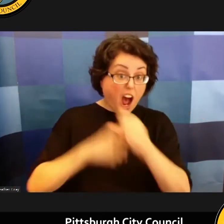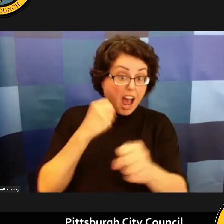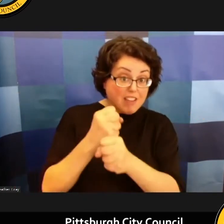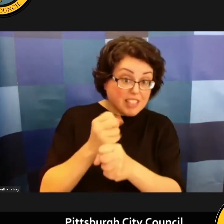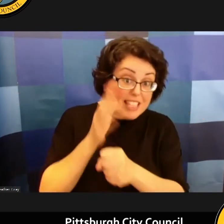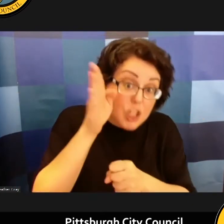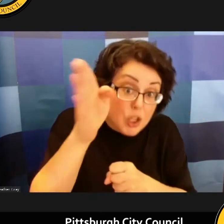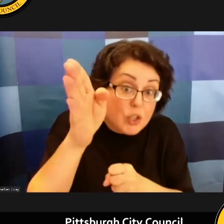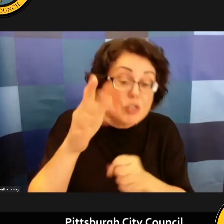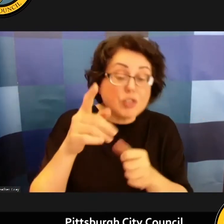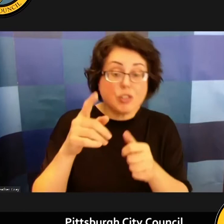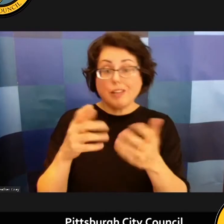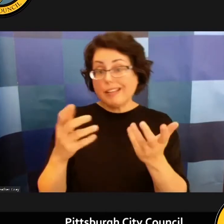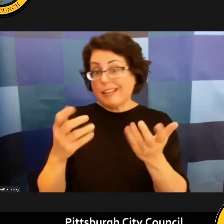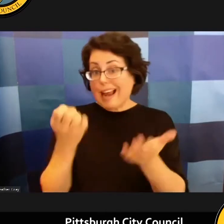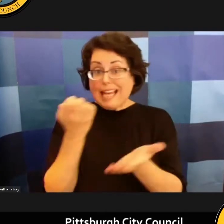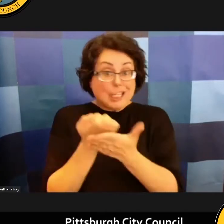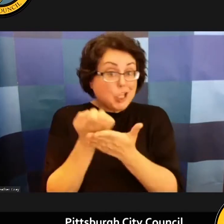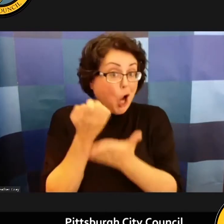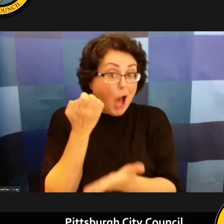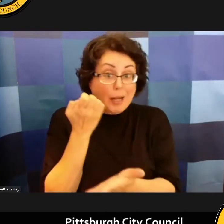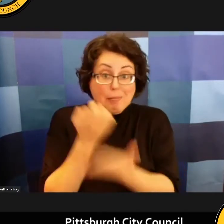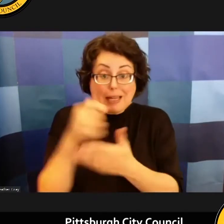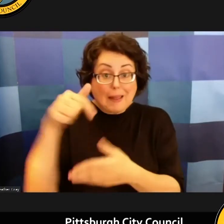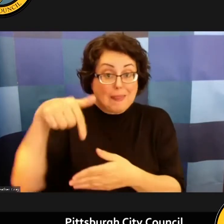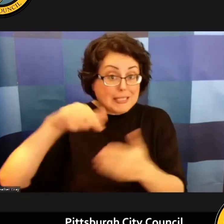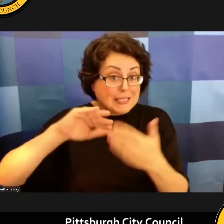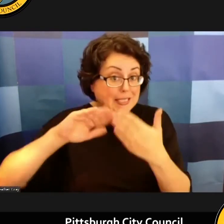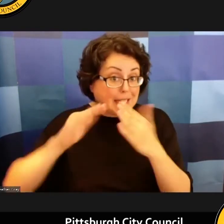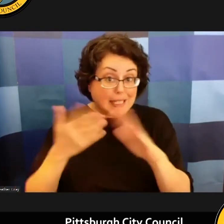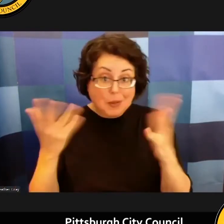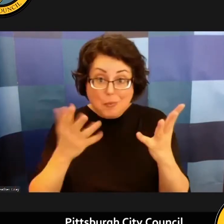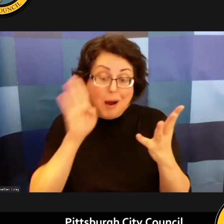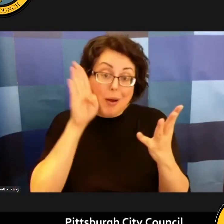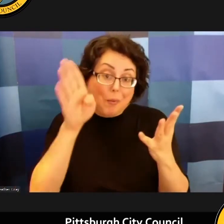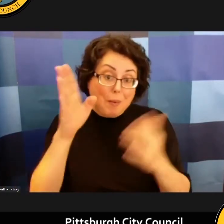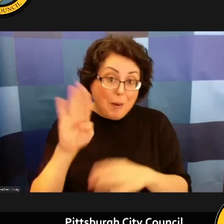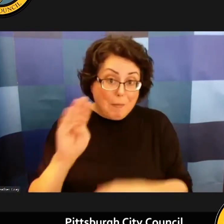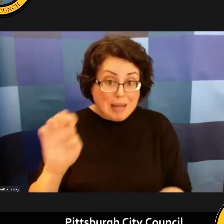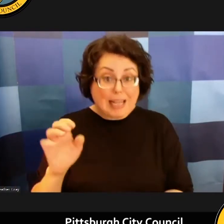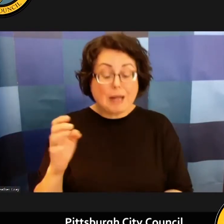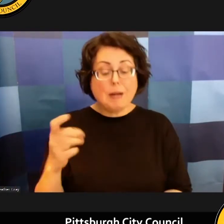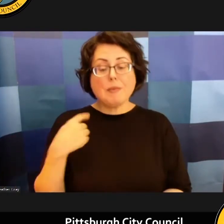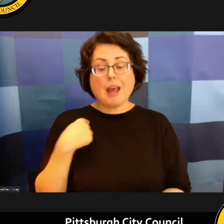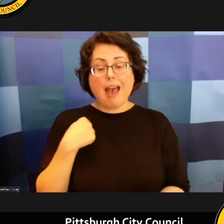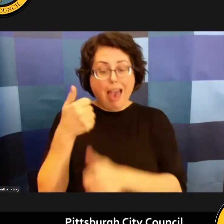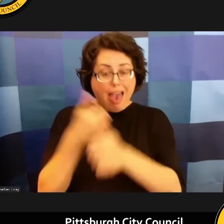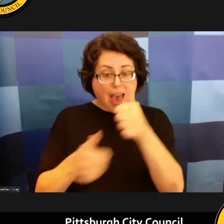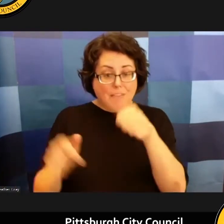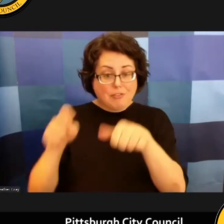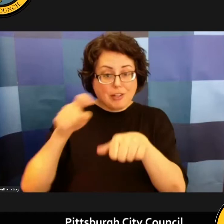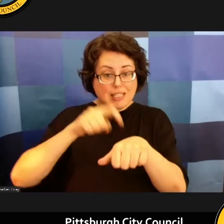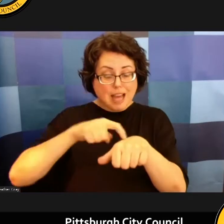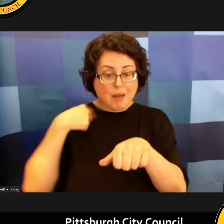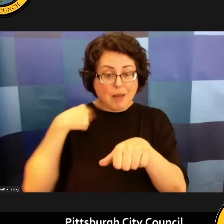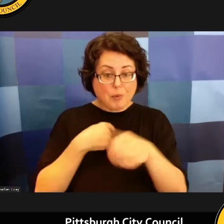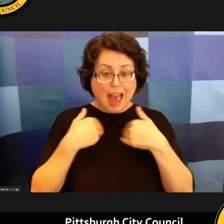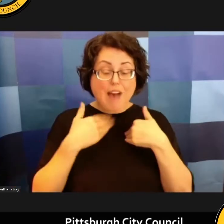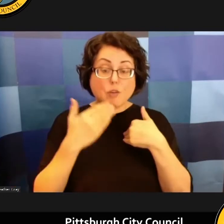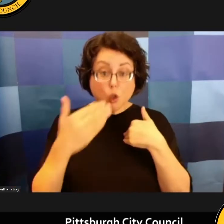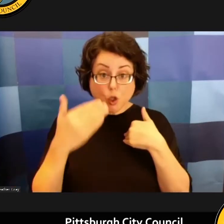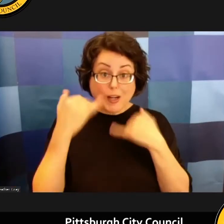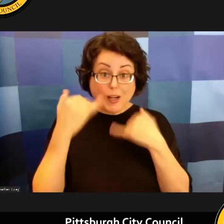in the economy and within the city um it seems like every time we uh have a good idea of maybe where we're going